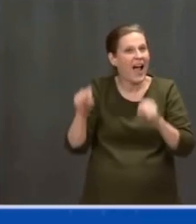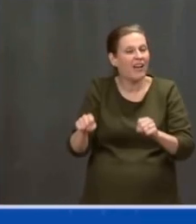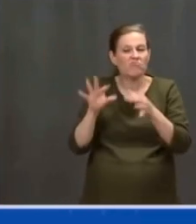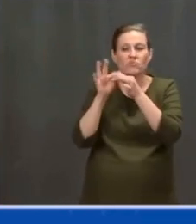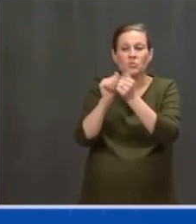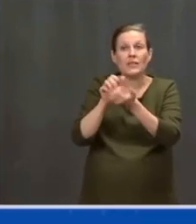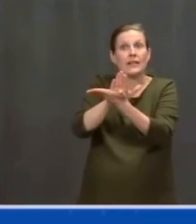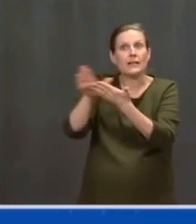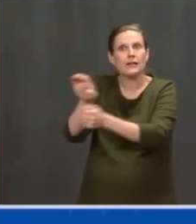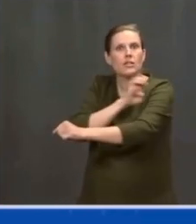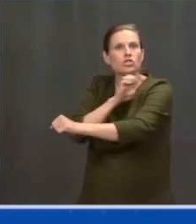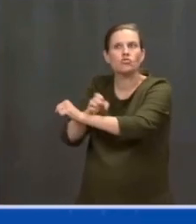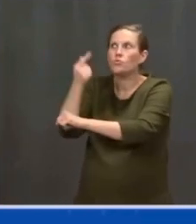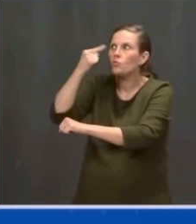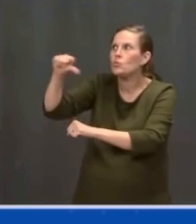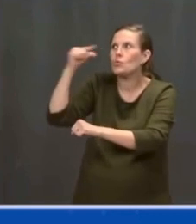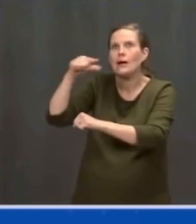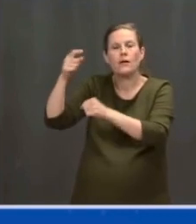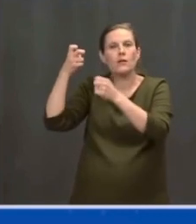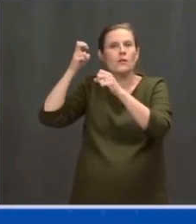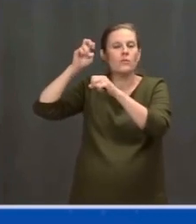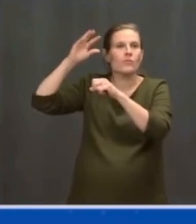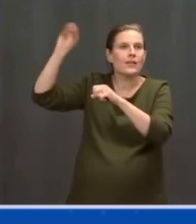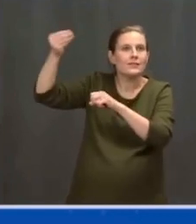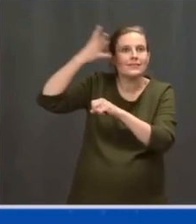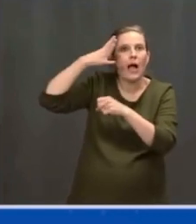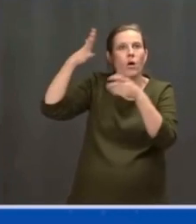need to address one of the biggest threats of our time.